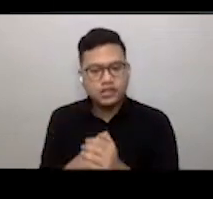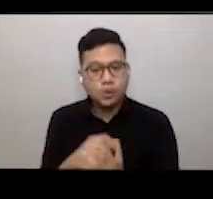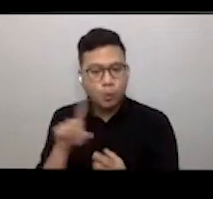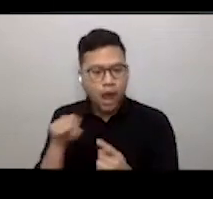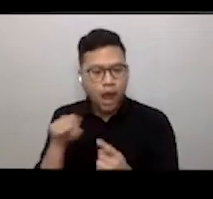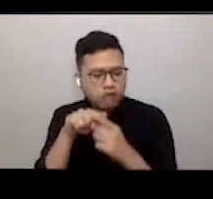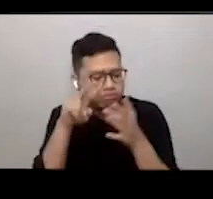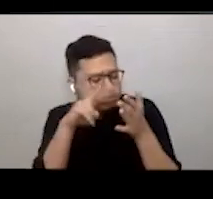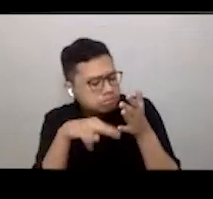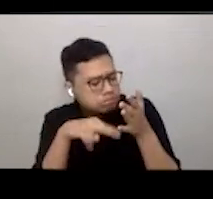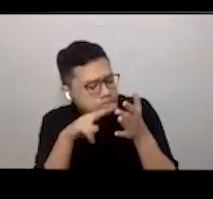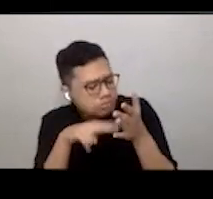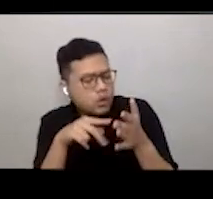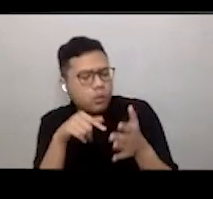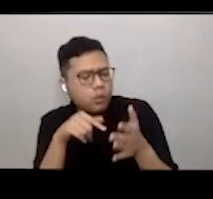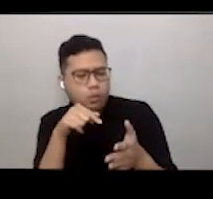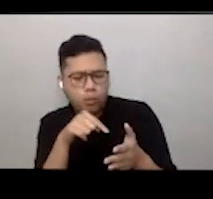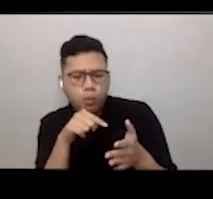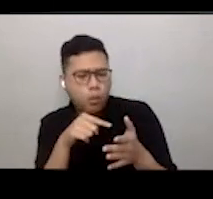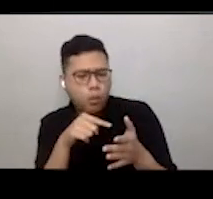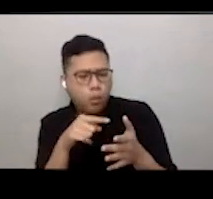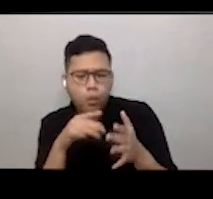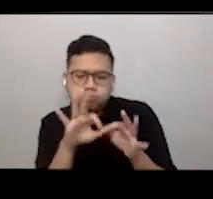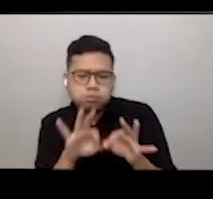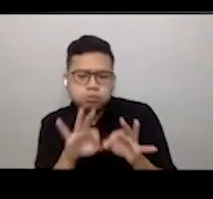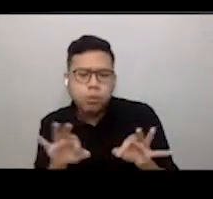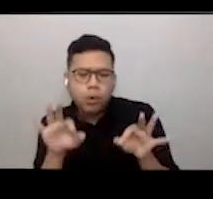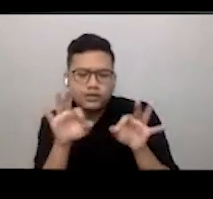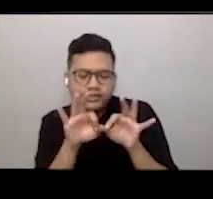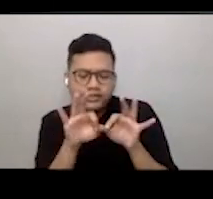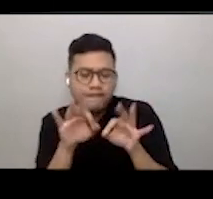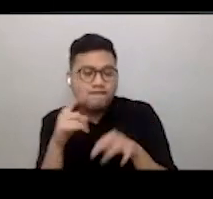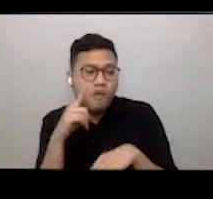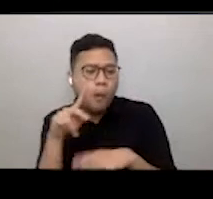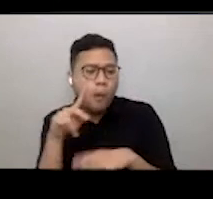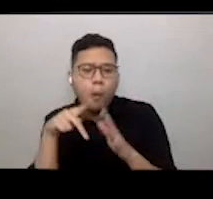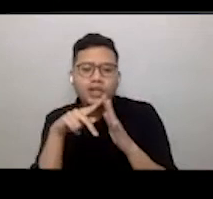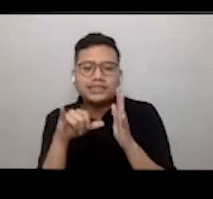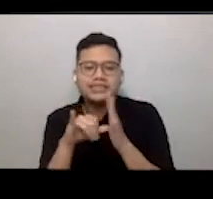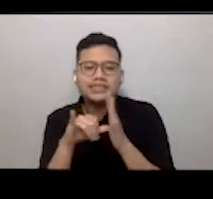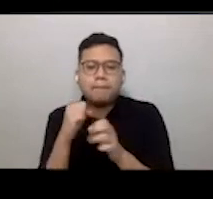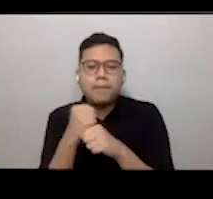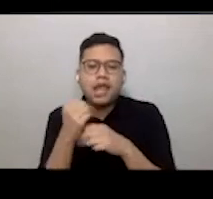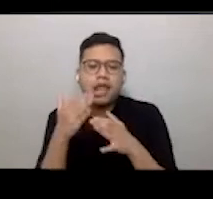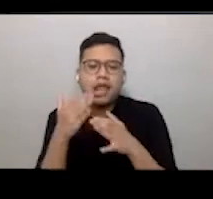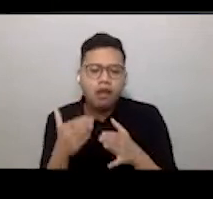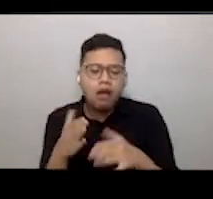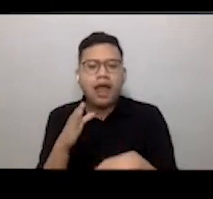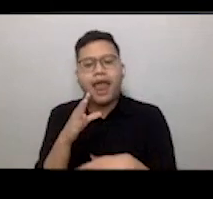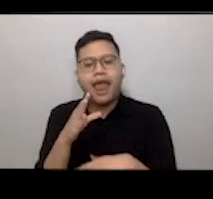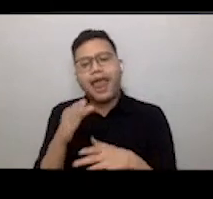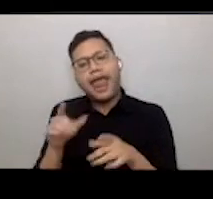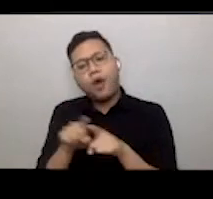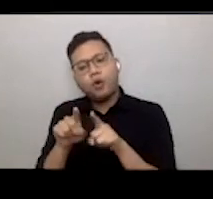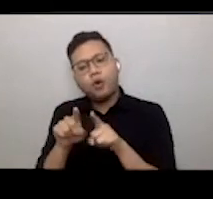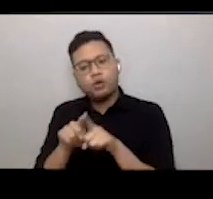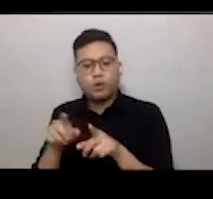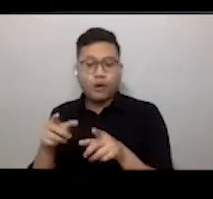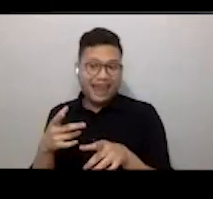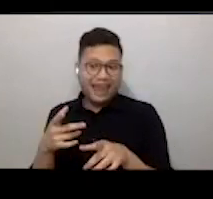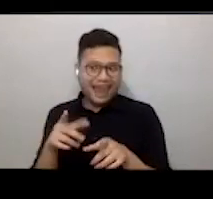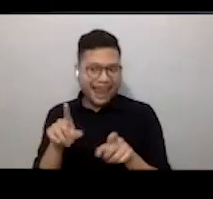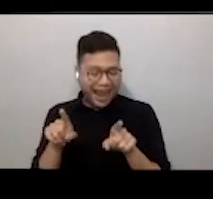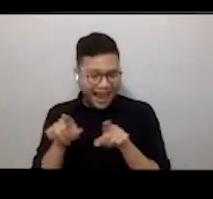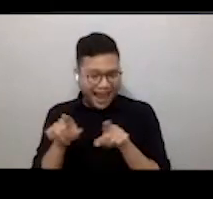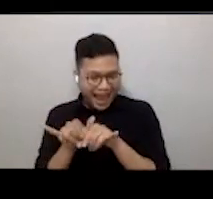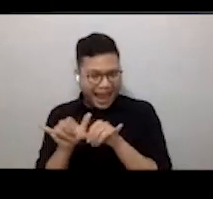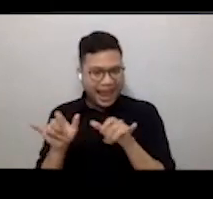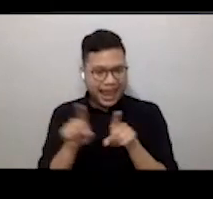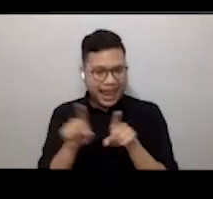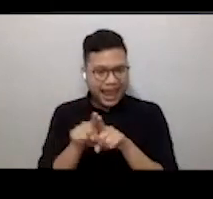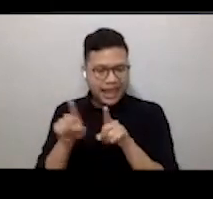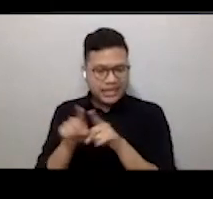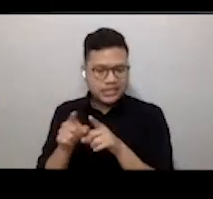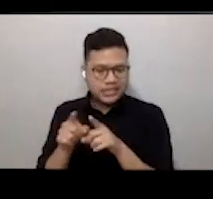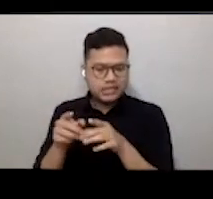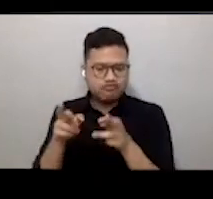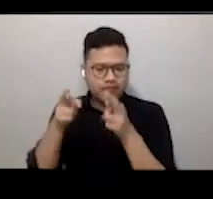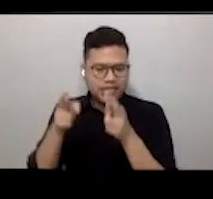pertinent to the questions that policymakers and citizens have on their minds now.